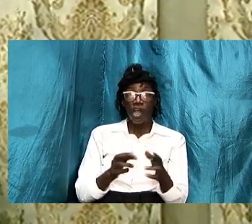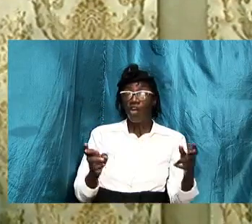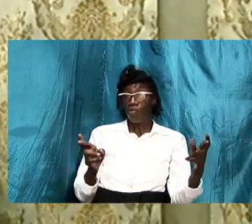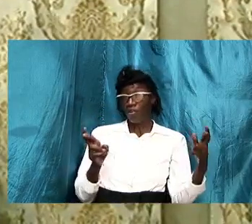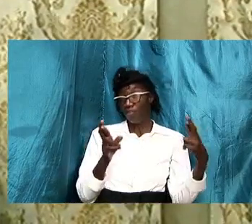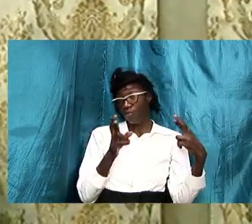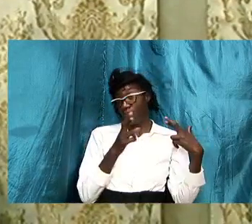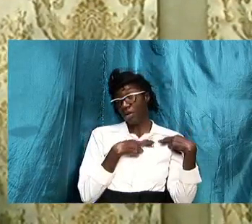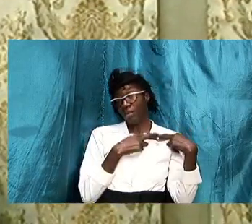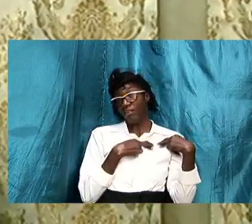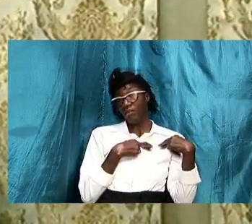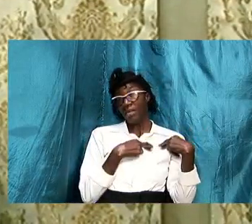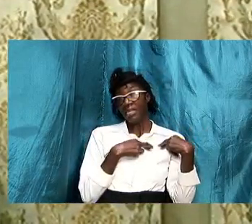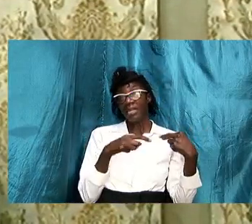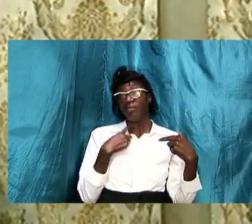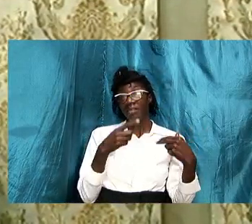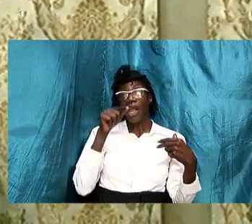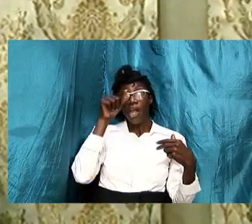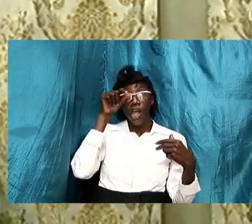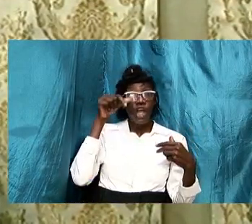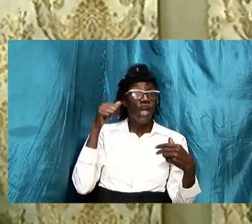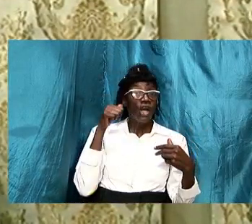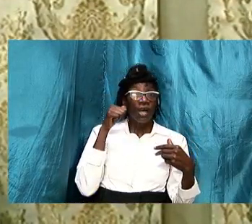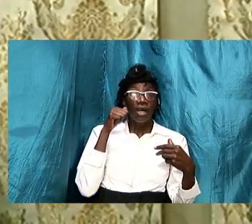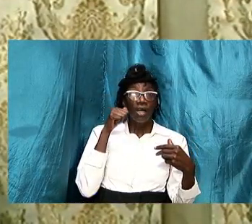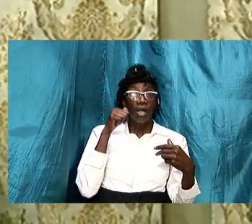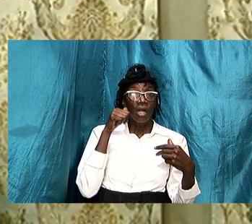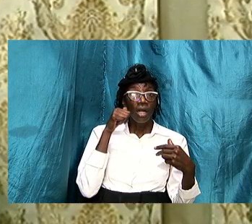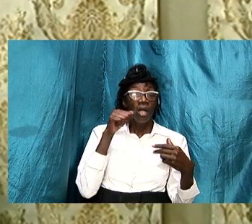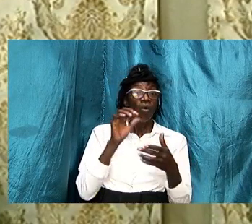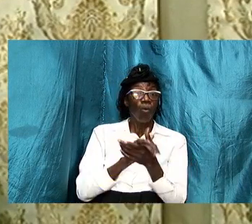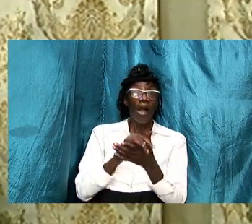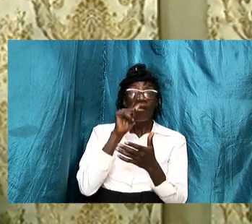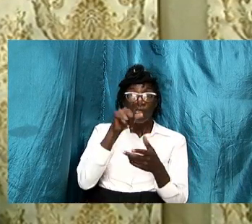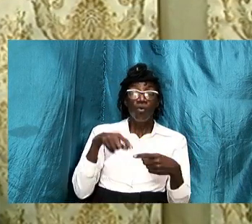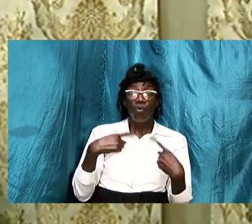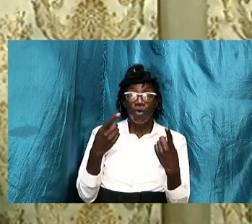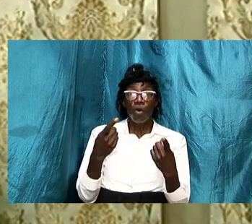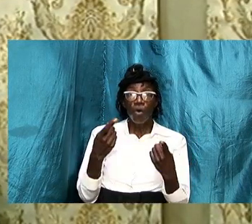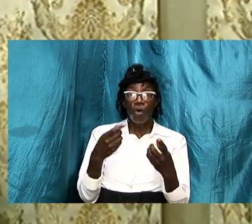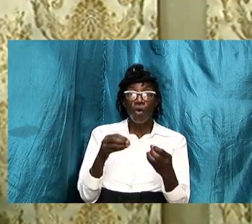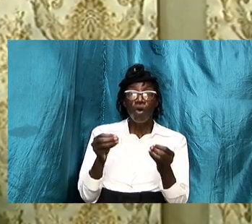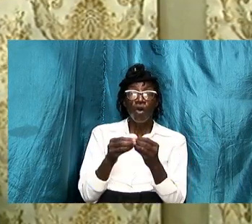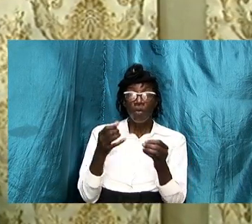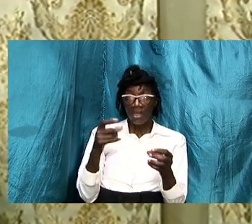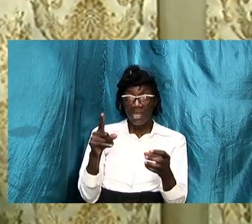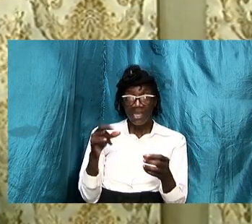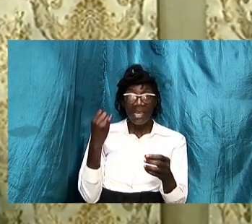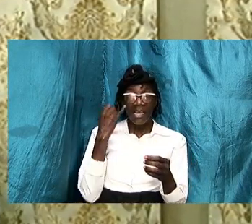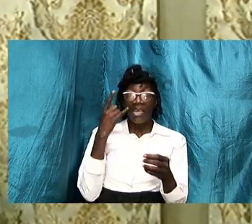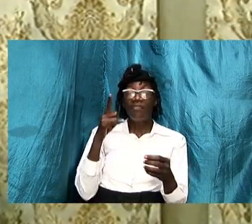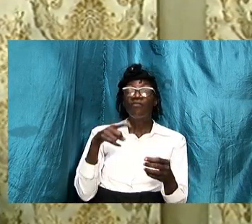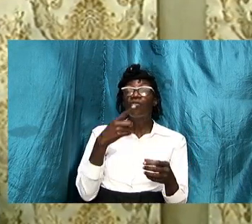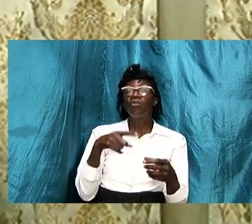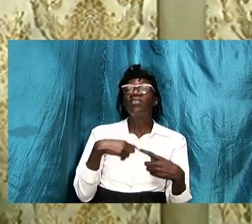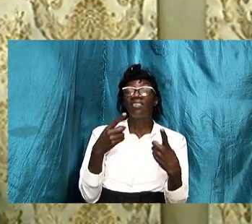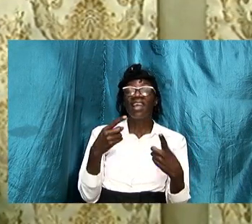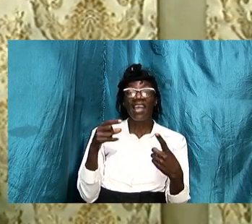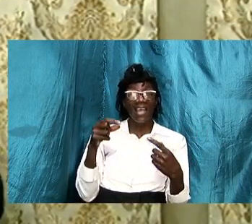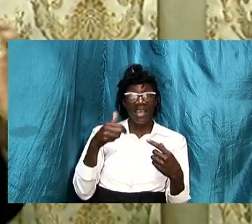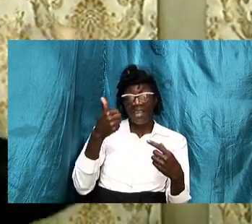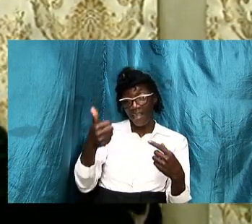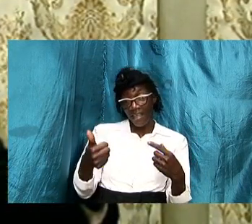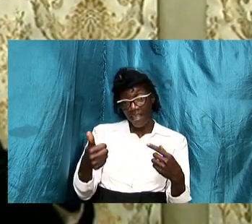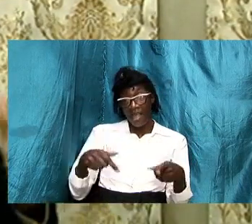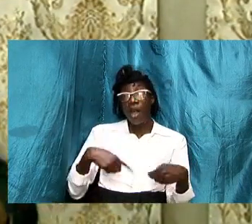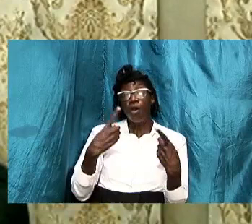on him you go with this what you think i'll go in what you say and if you say a and he say you go with